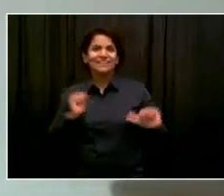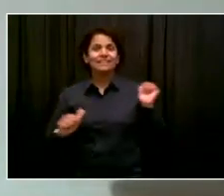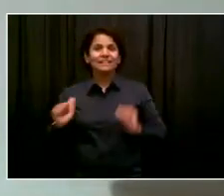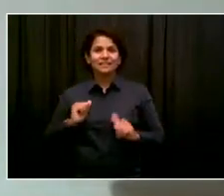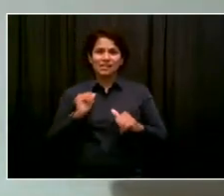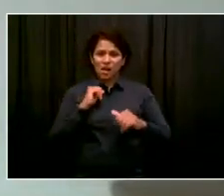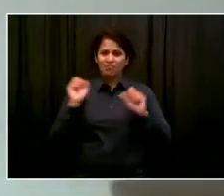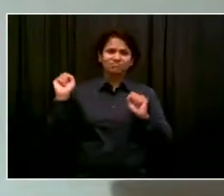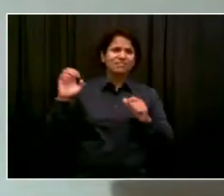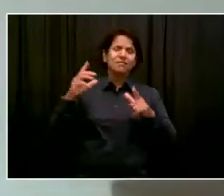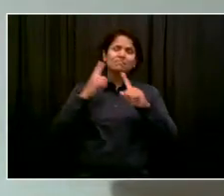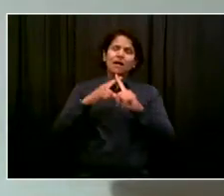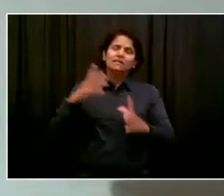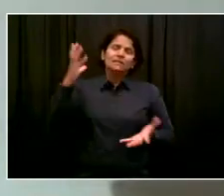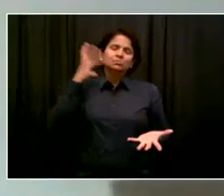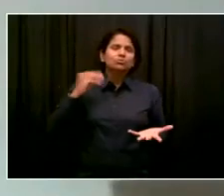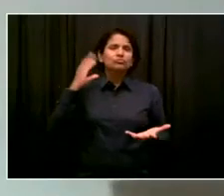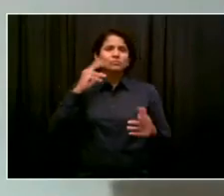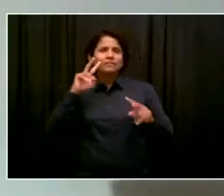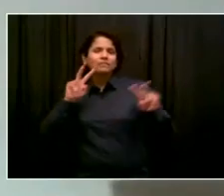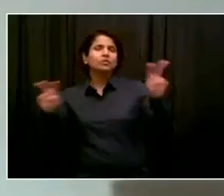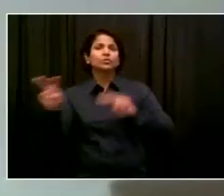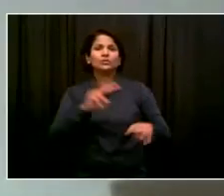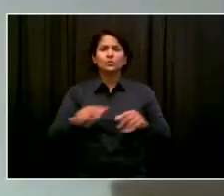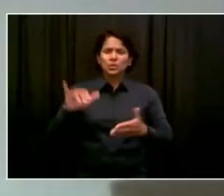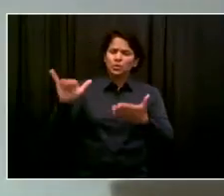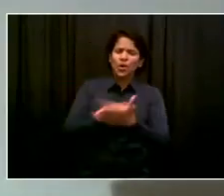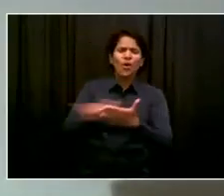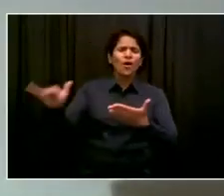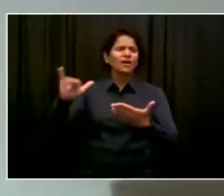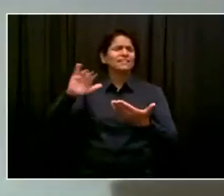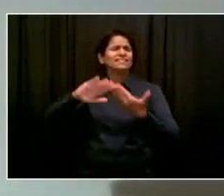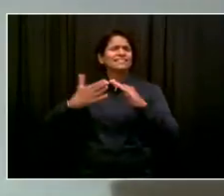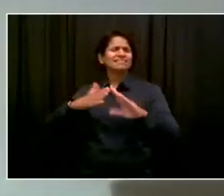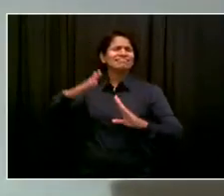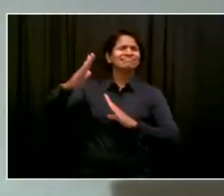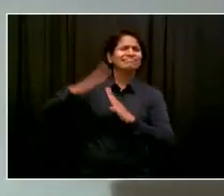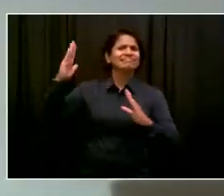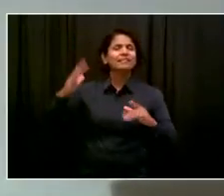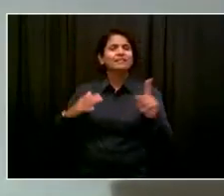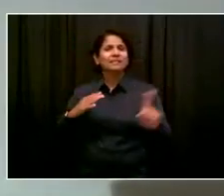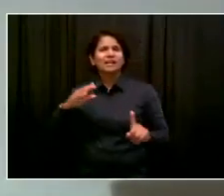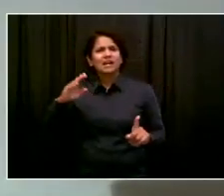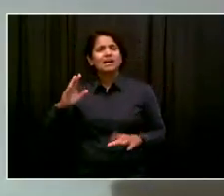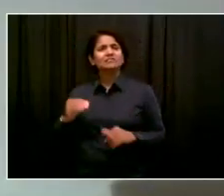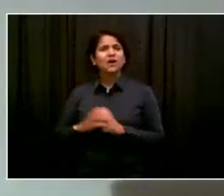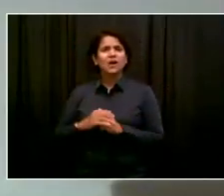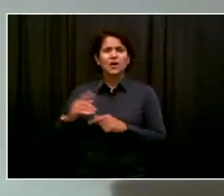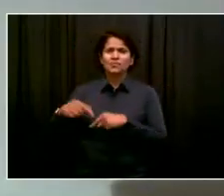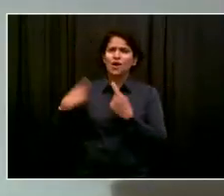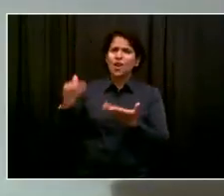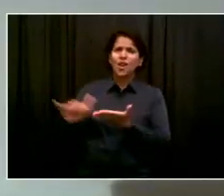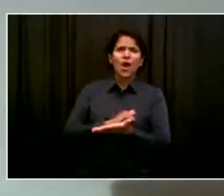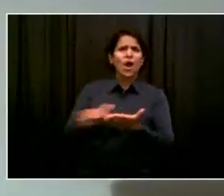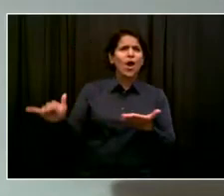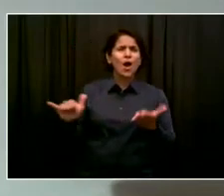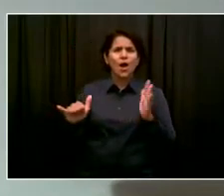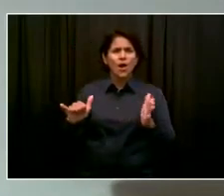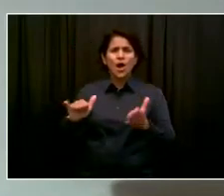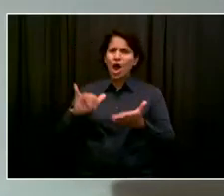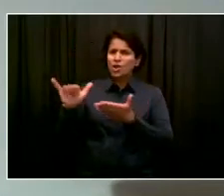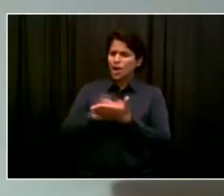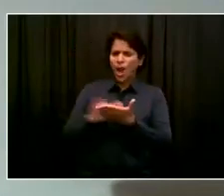City, we've been through a lot. And we showed a lot of resilience during this time. And we deserve a concert that's just going to be